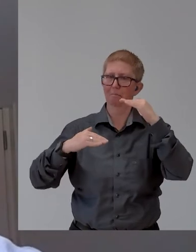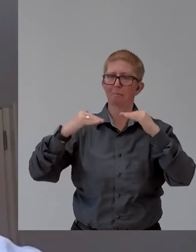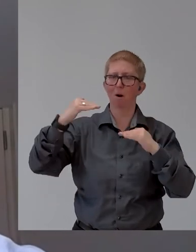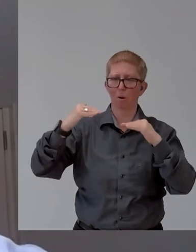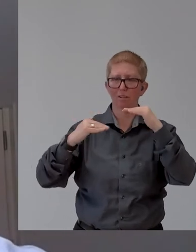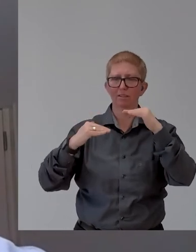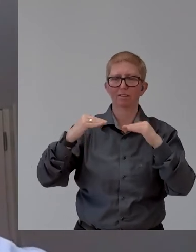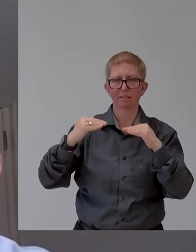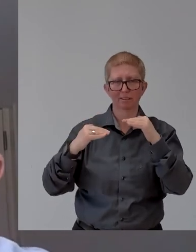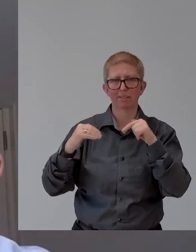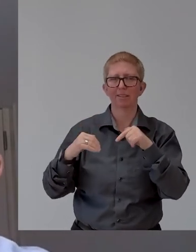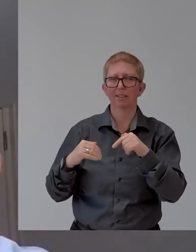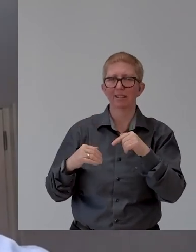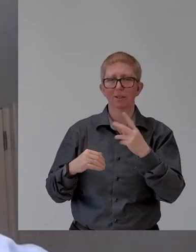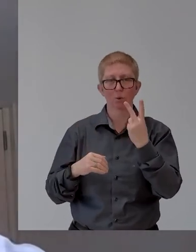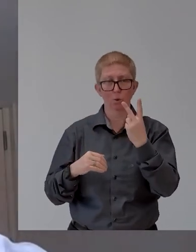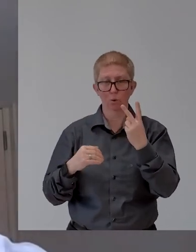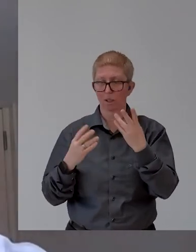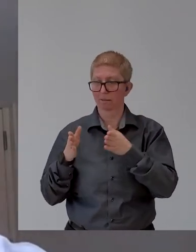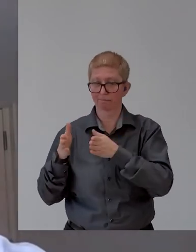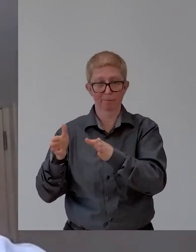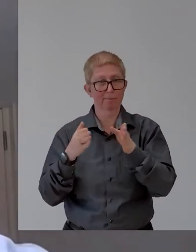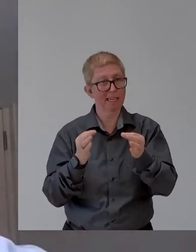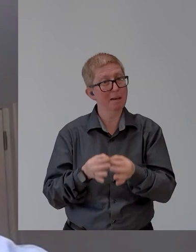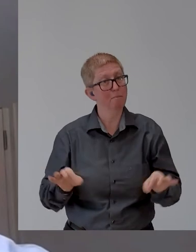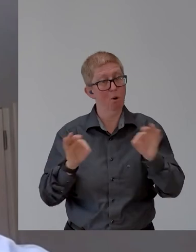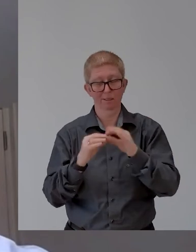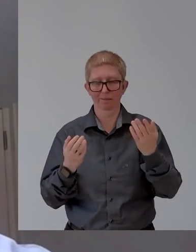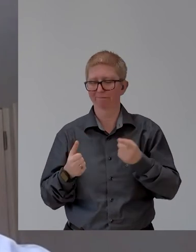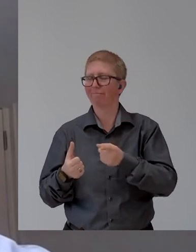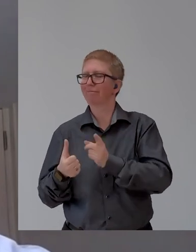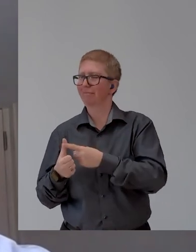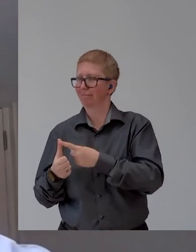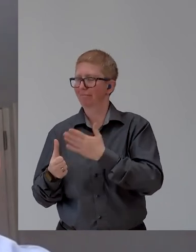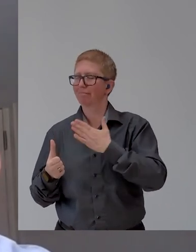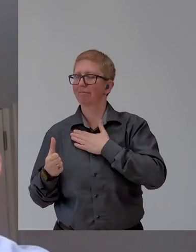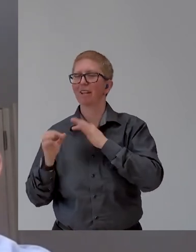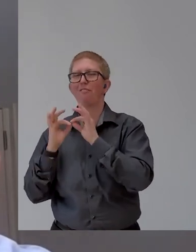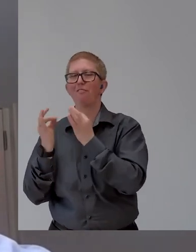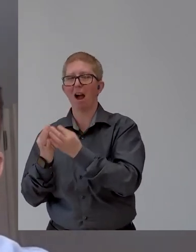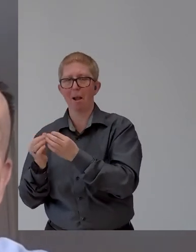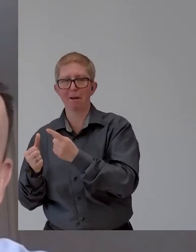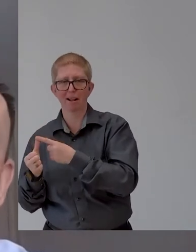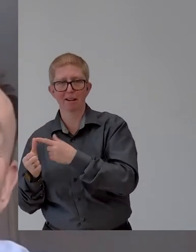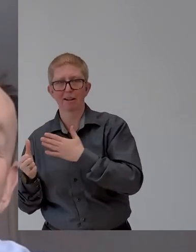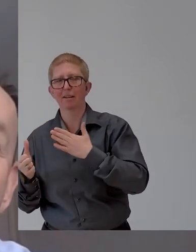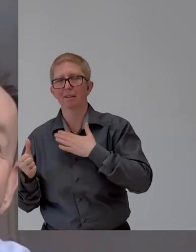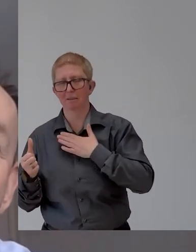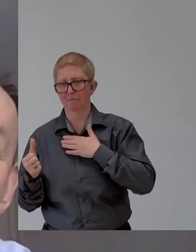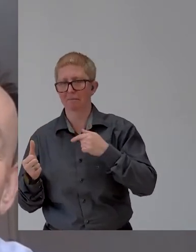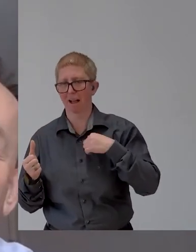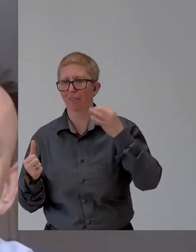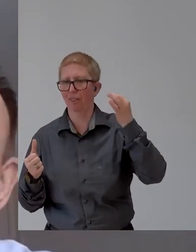Uh, I also have two daughters who I actually call my kids, even though they're 28 and 30. Uh,